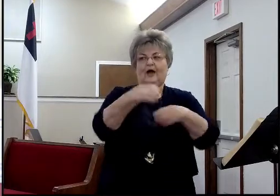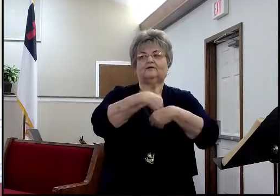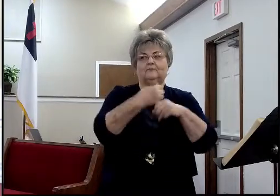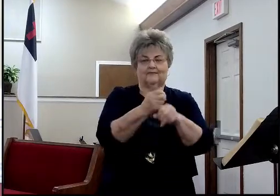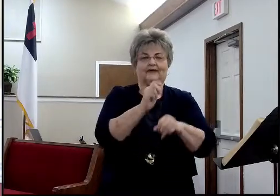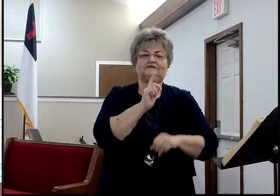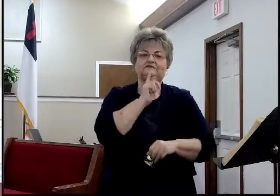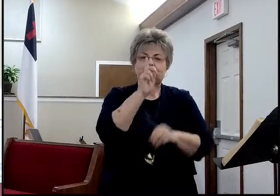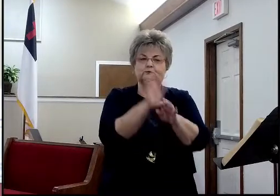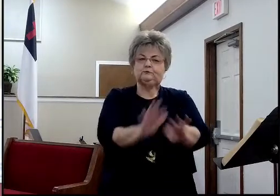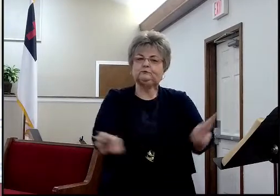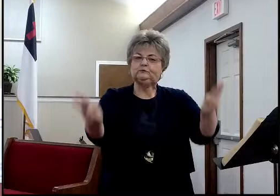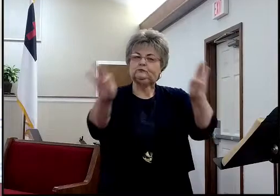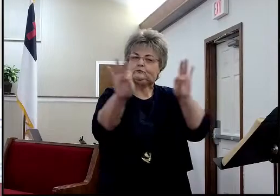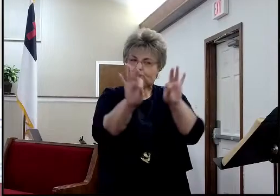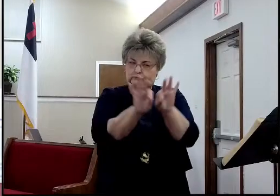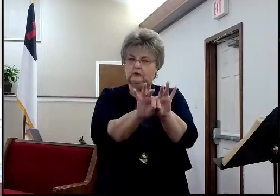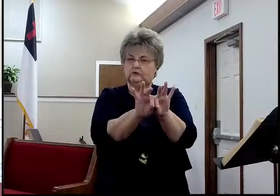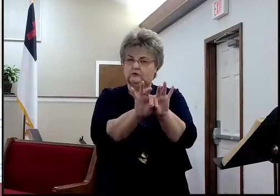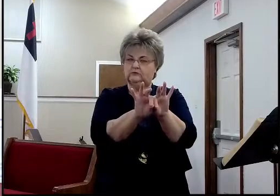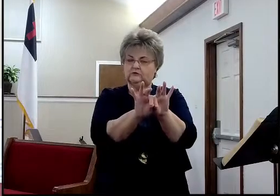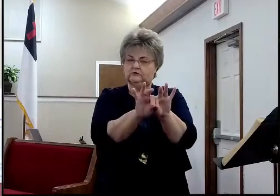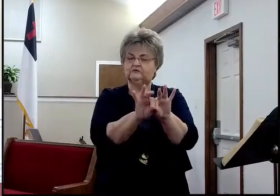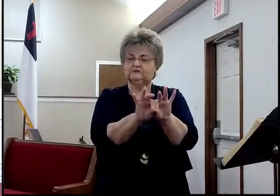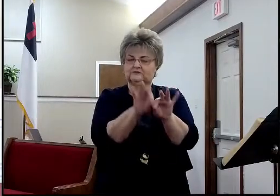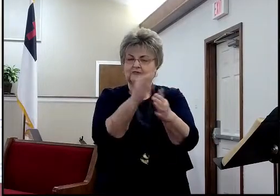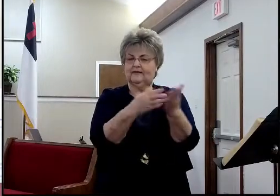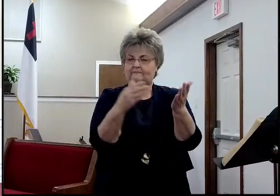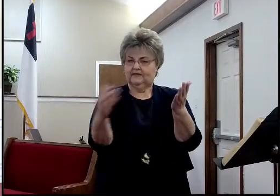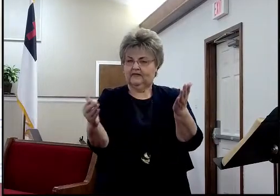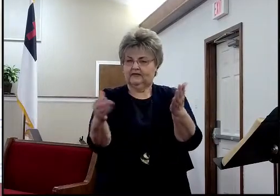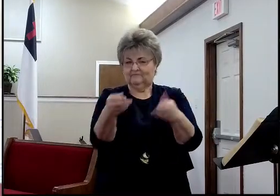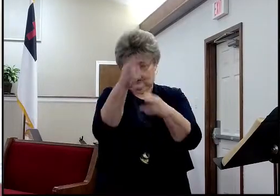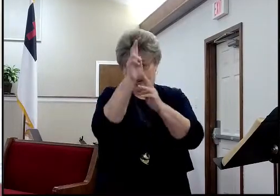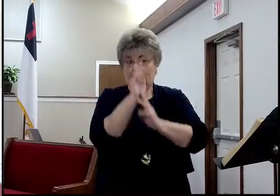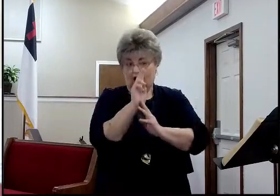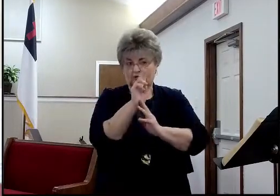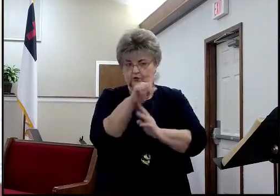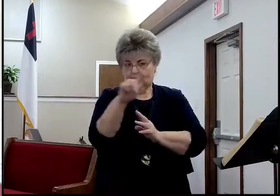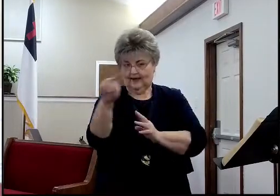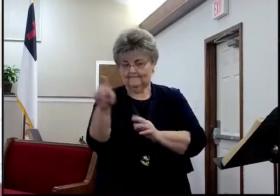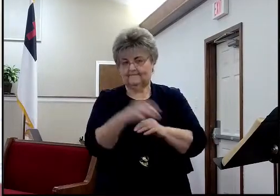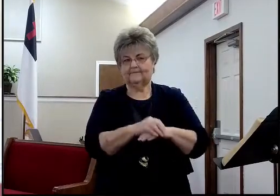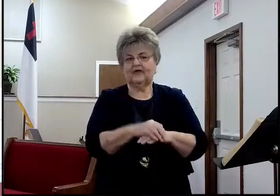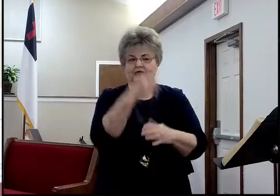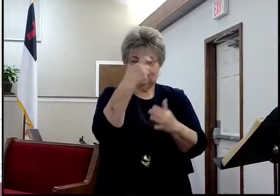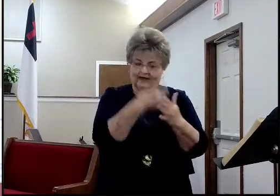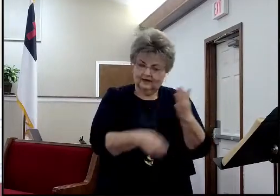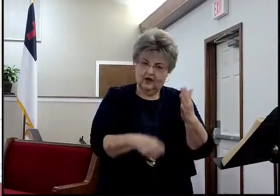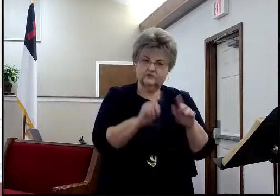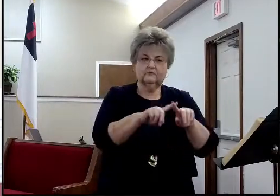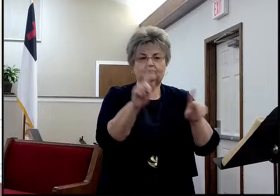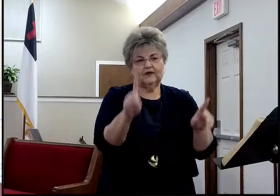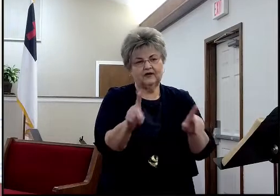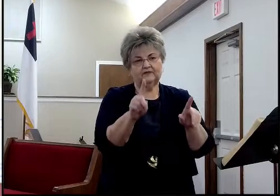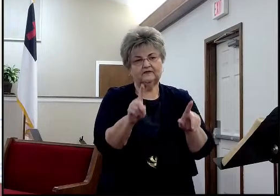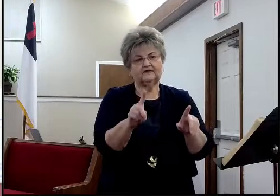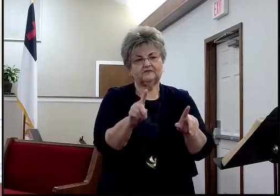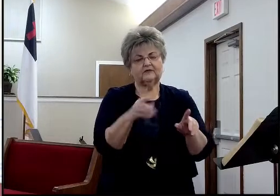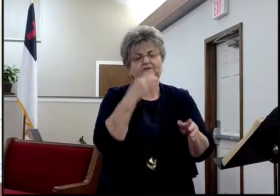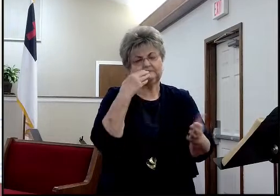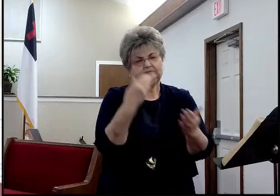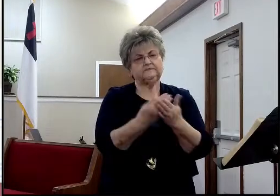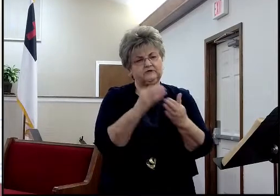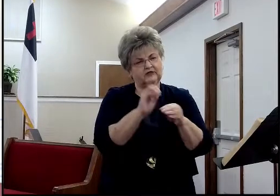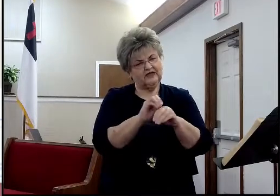worth their while. so I appreciate that. Of course, these things cost money, but I think that it's a worthwhile investment into